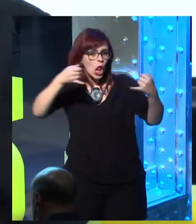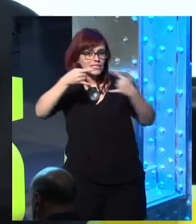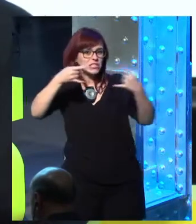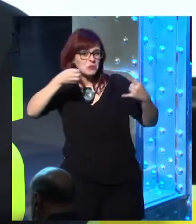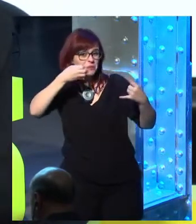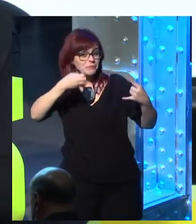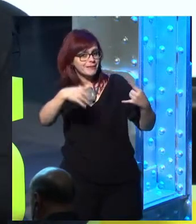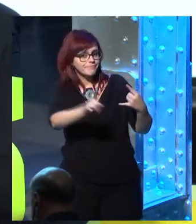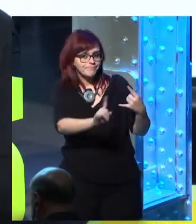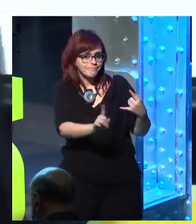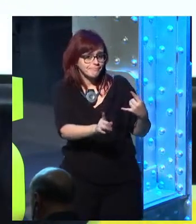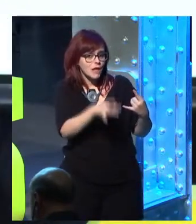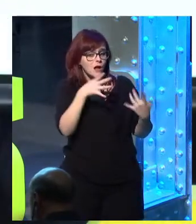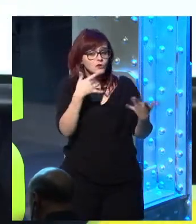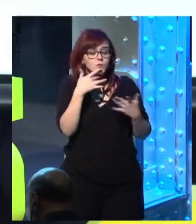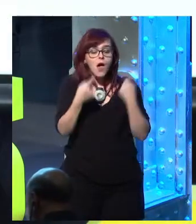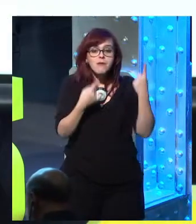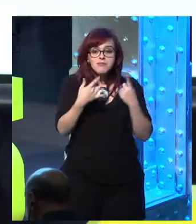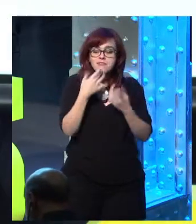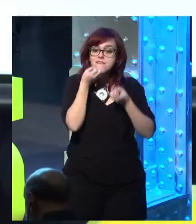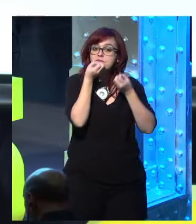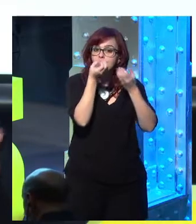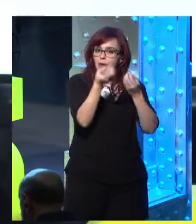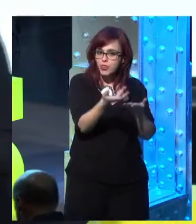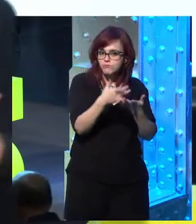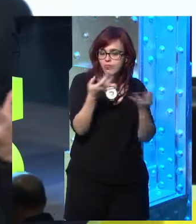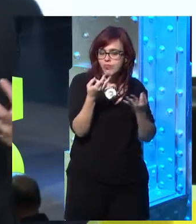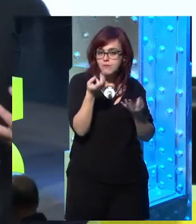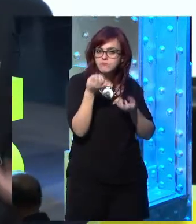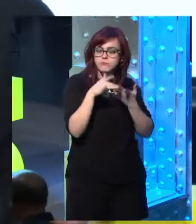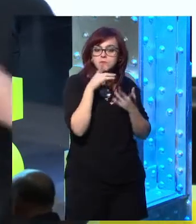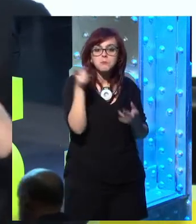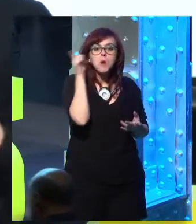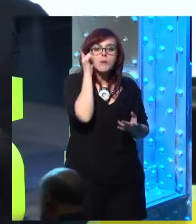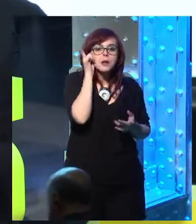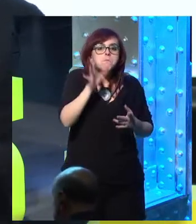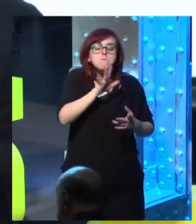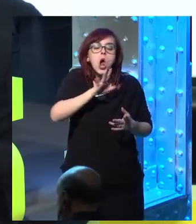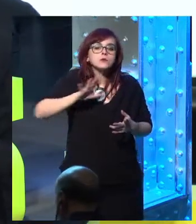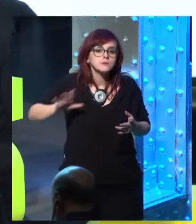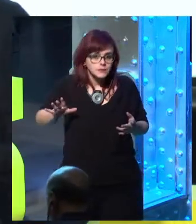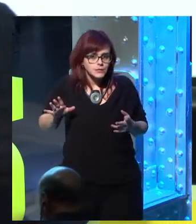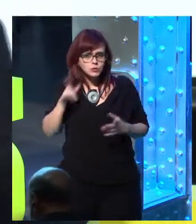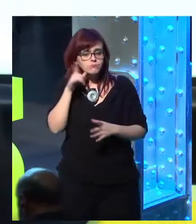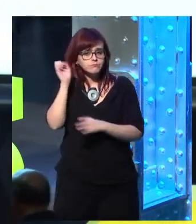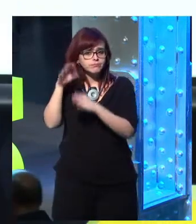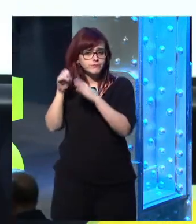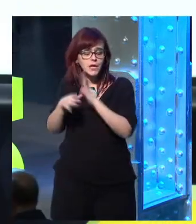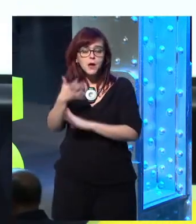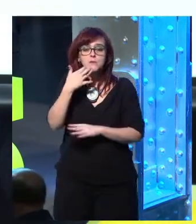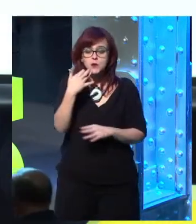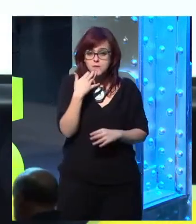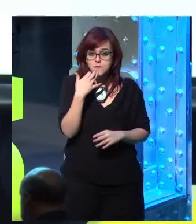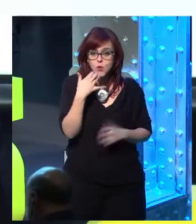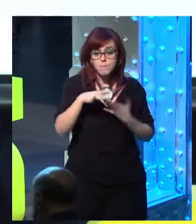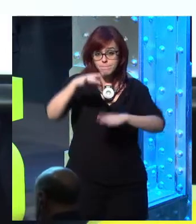So what if, when you went to a doctor, all of the data from the doctor was stored with you? And